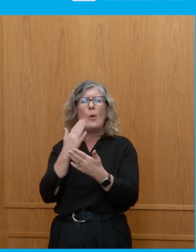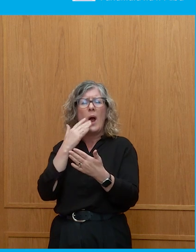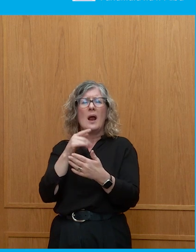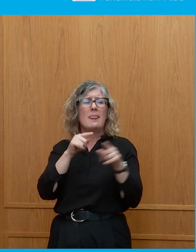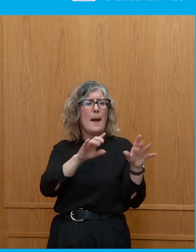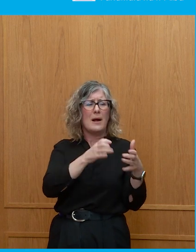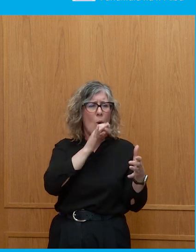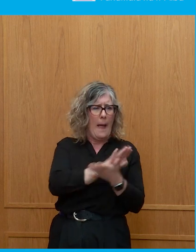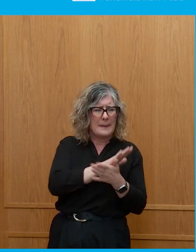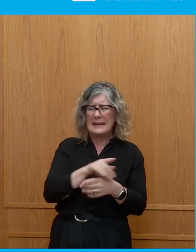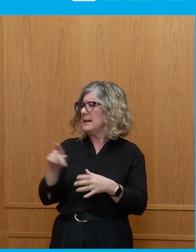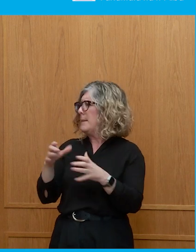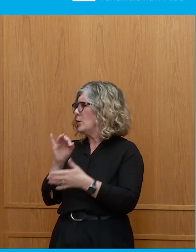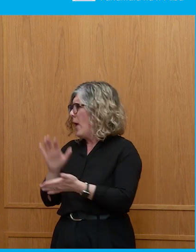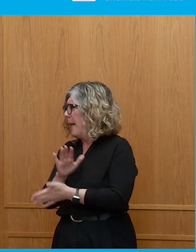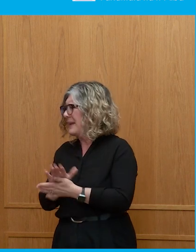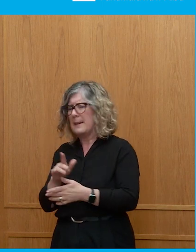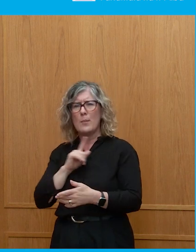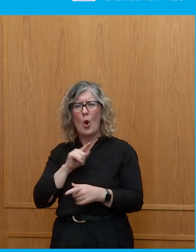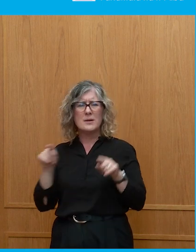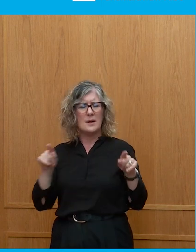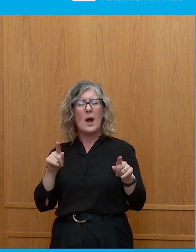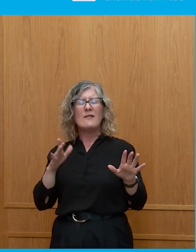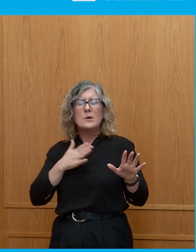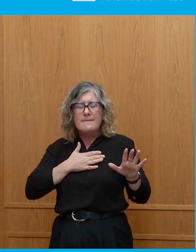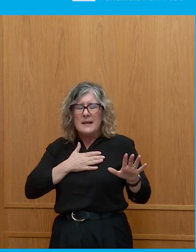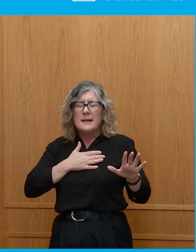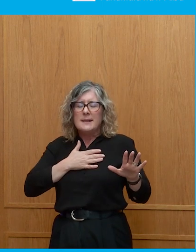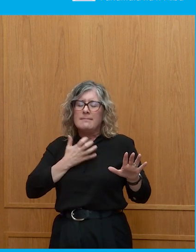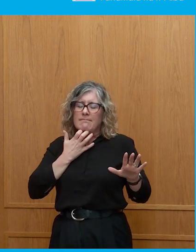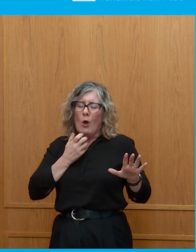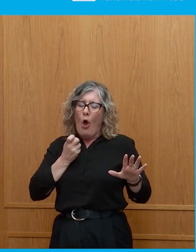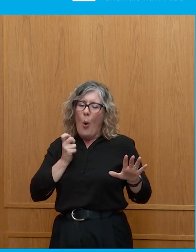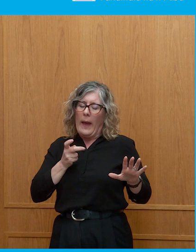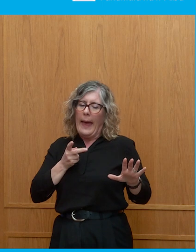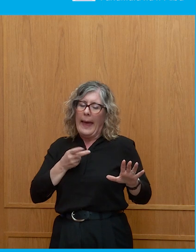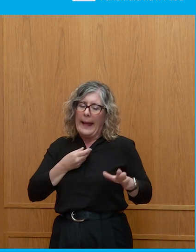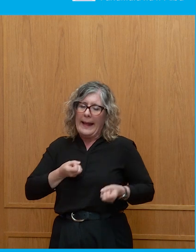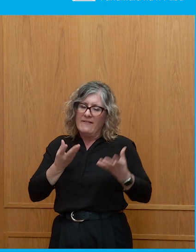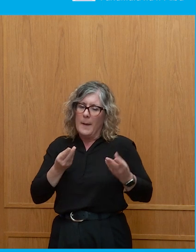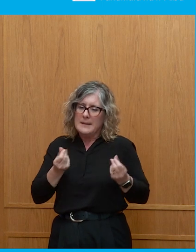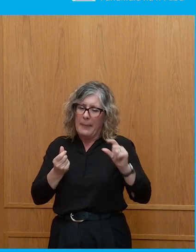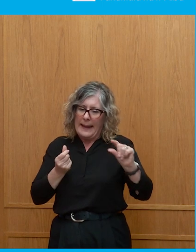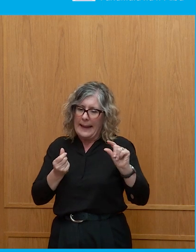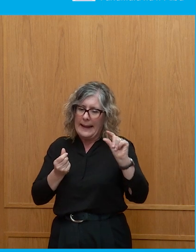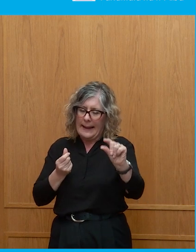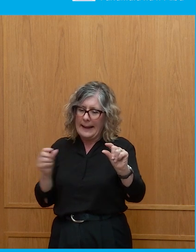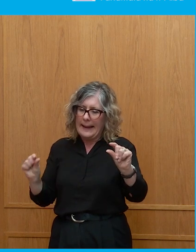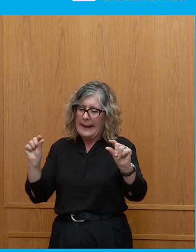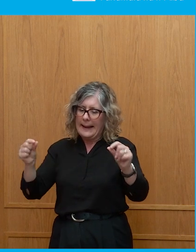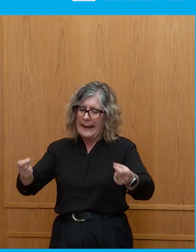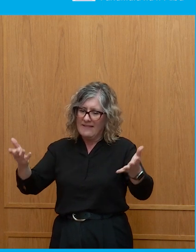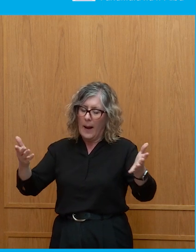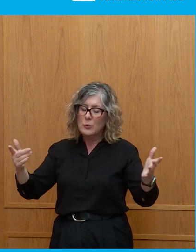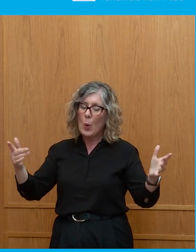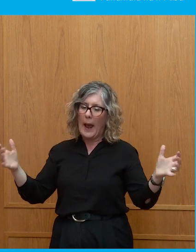because you've had to give up a little bit of what you care about in the art of reaching some sort of a solution. And I think, you know, countries